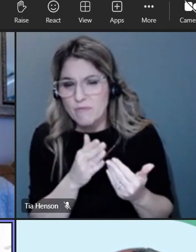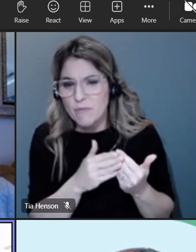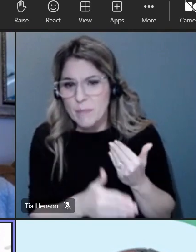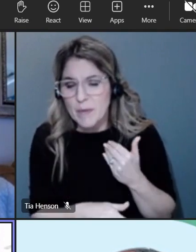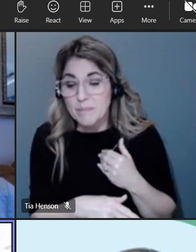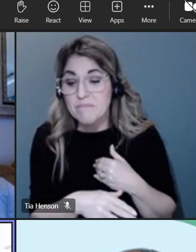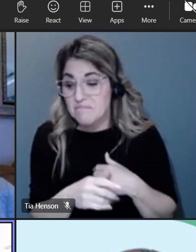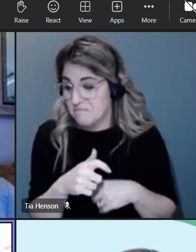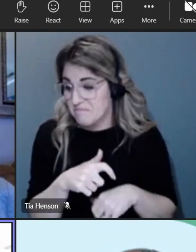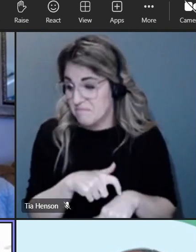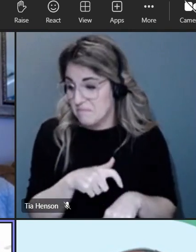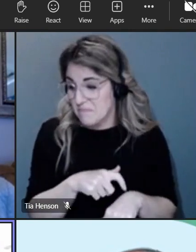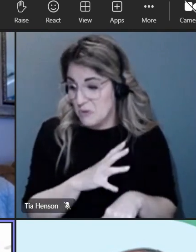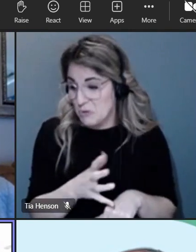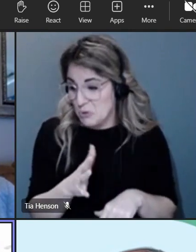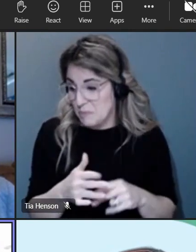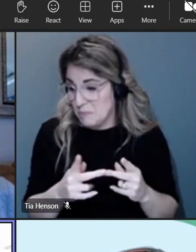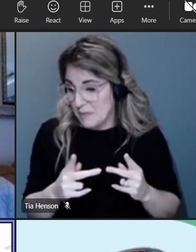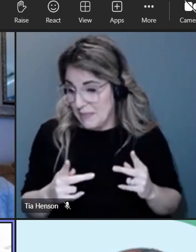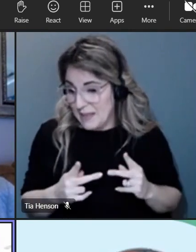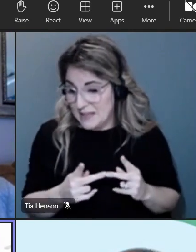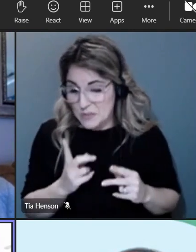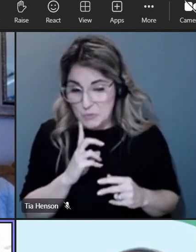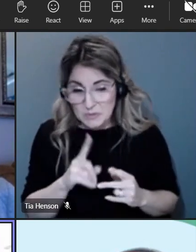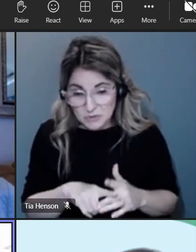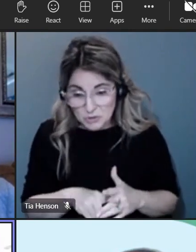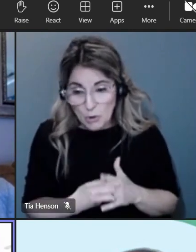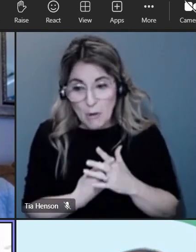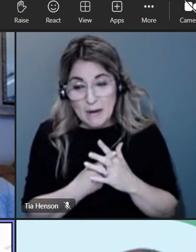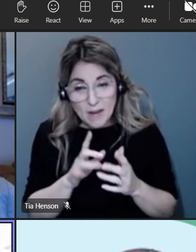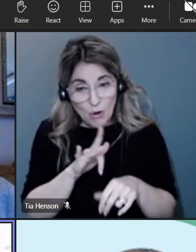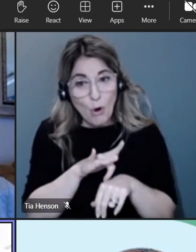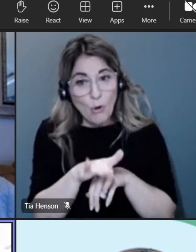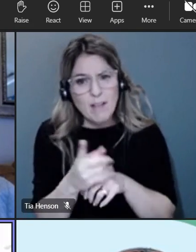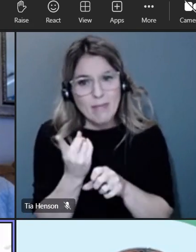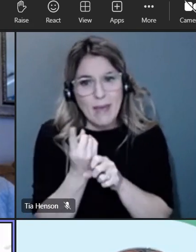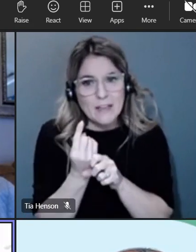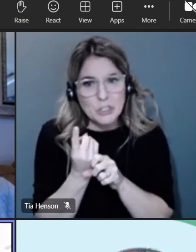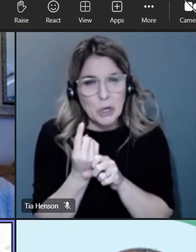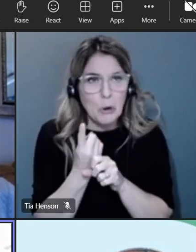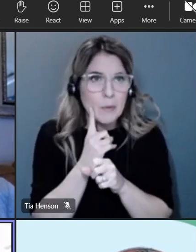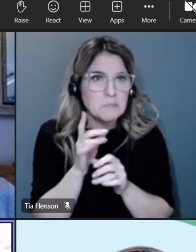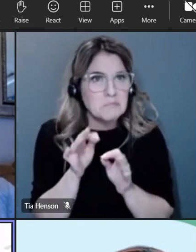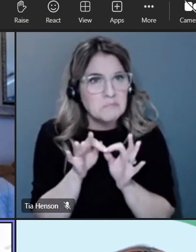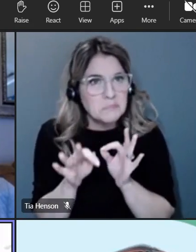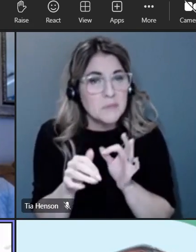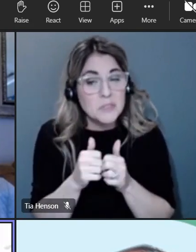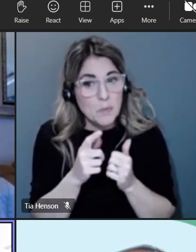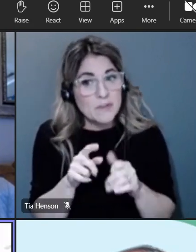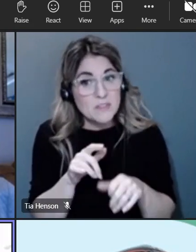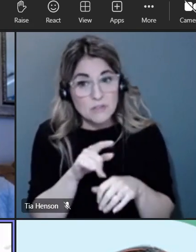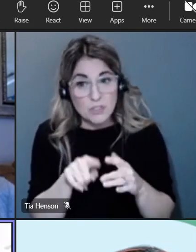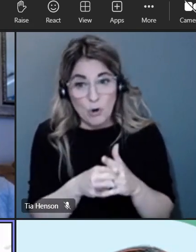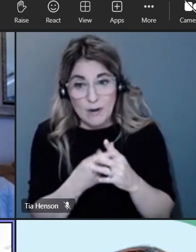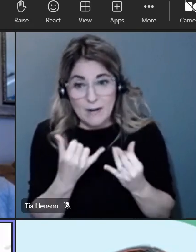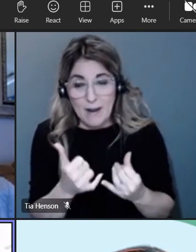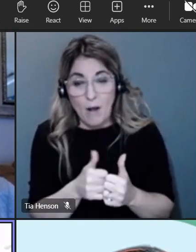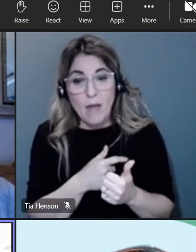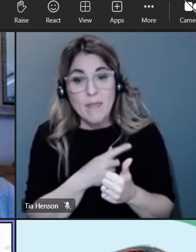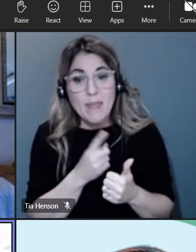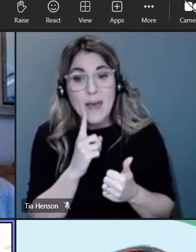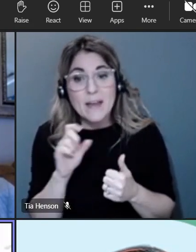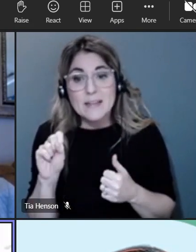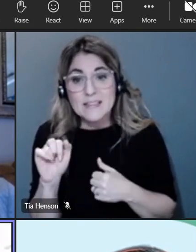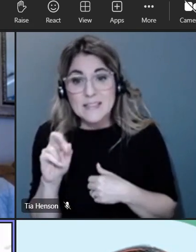we're good with timing i think we're in a good place in in terms of we're starting it a little bit earlier than last year so that you know we'll have the students at the sour